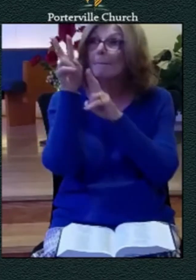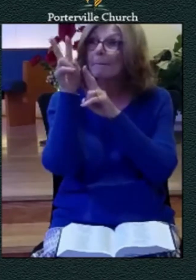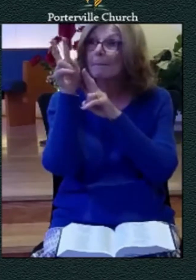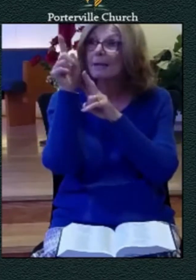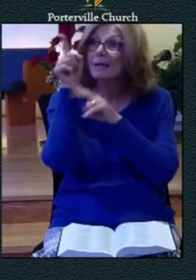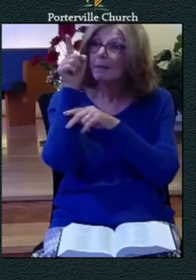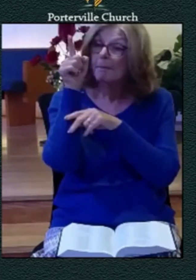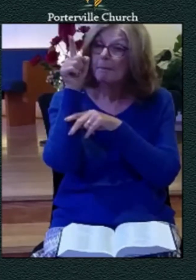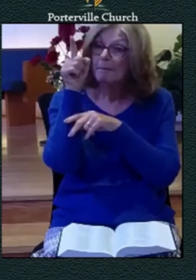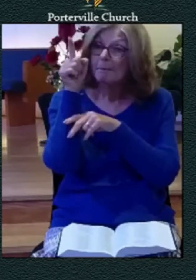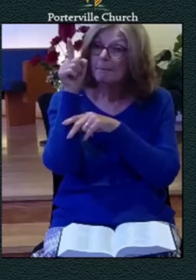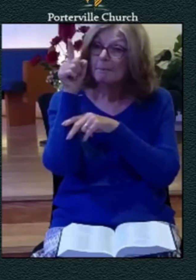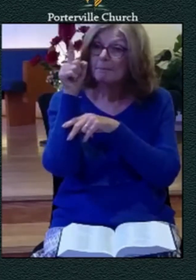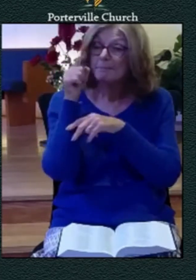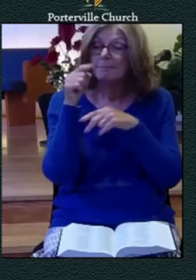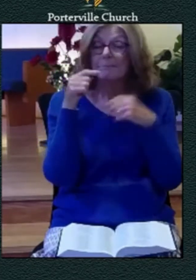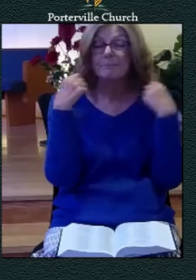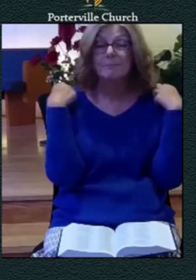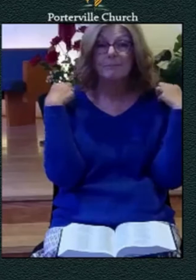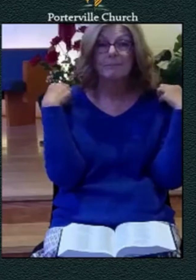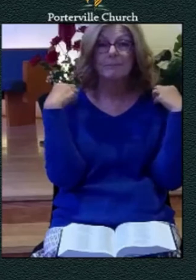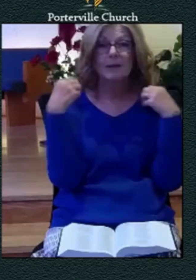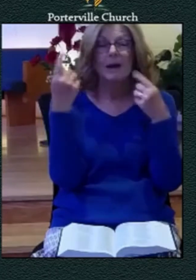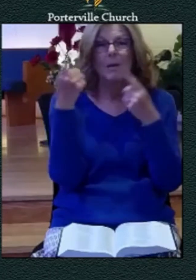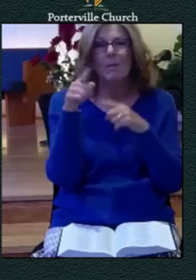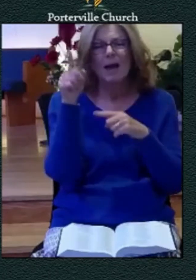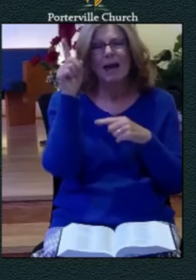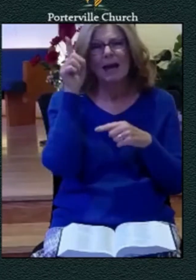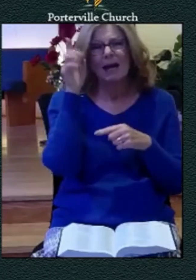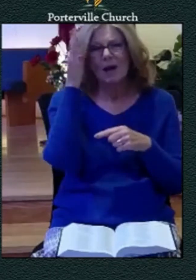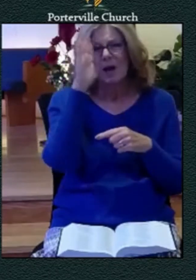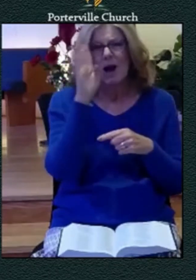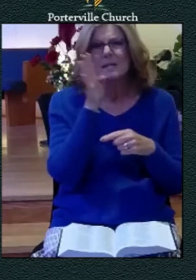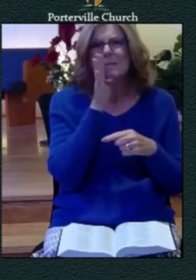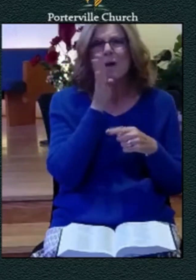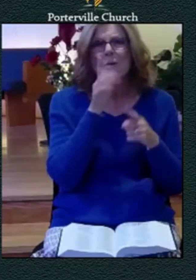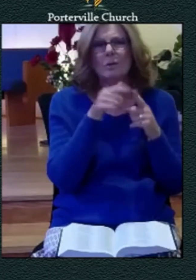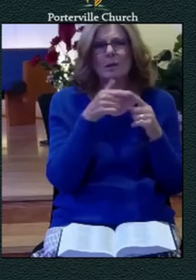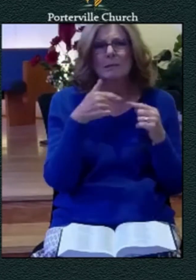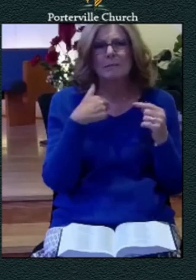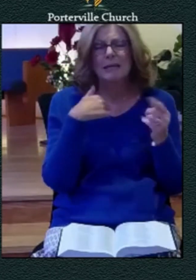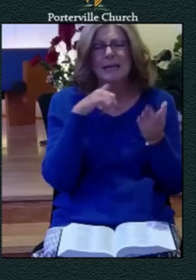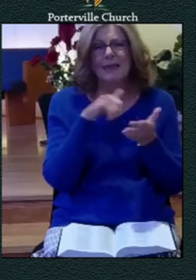but as he spoke that to me that day he said you can worship